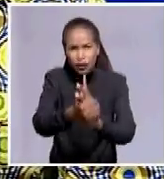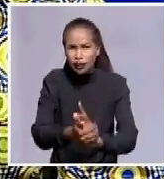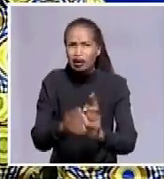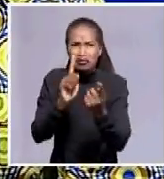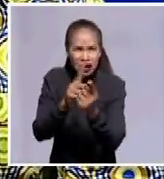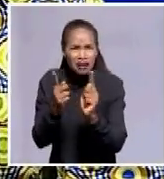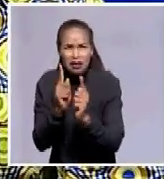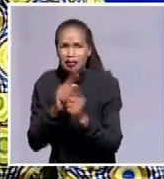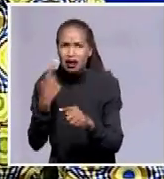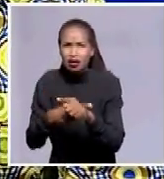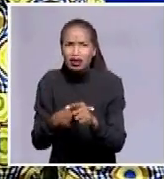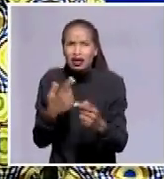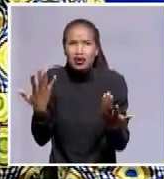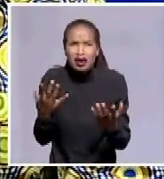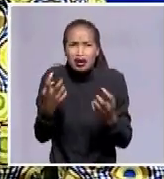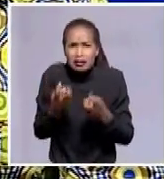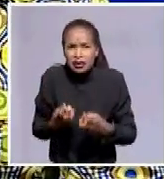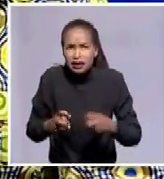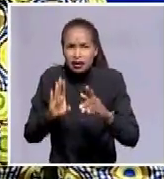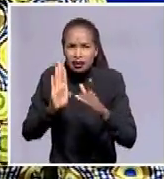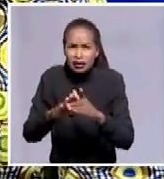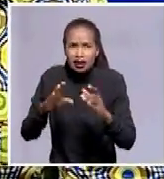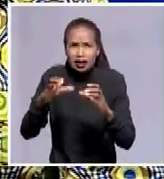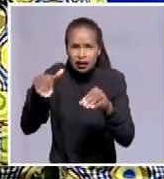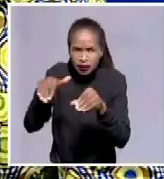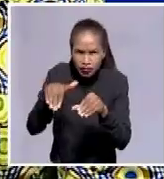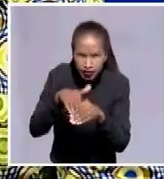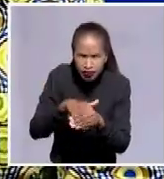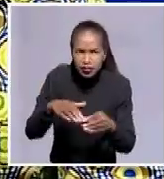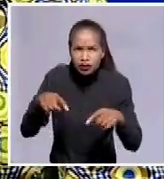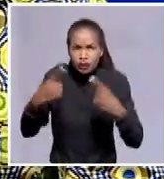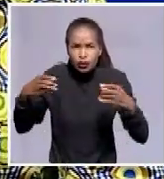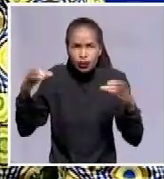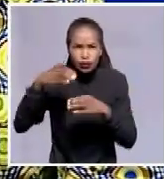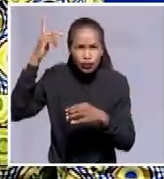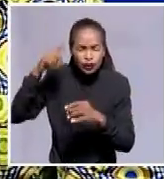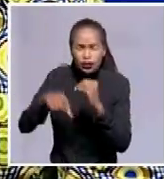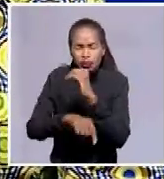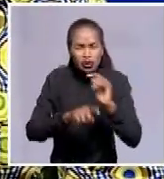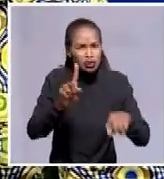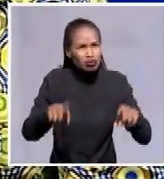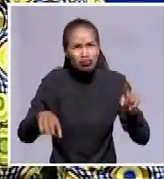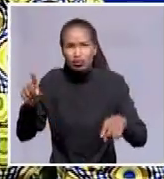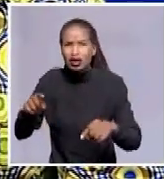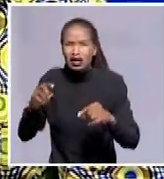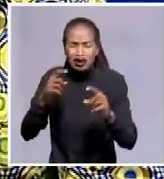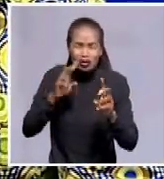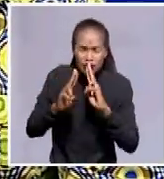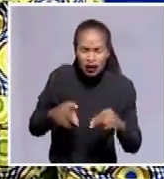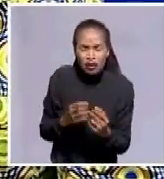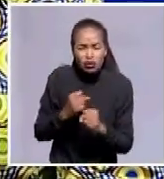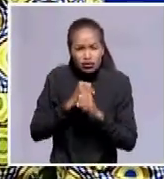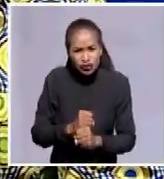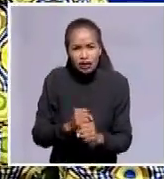share in this Opposition Leaders Forum to talk about how we can strengthen the political bits of opposition parties on the African